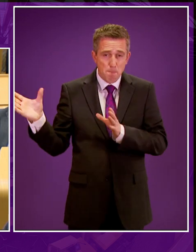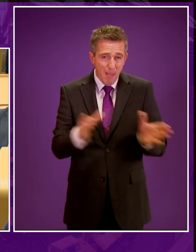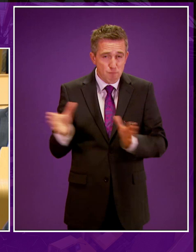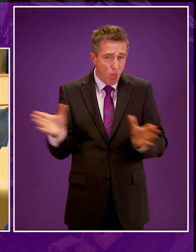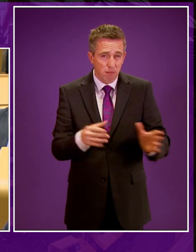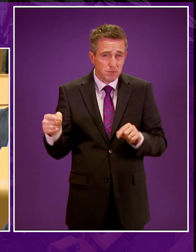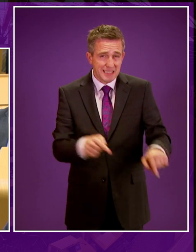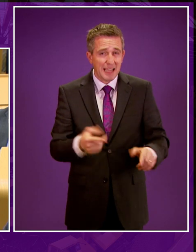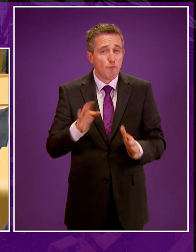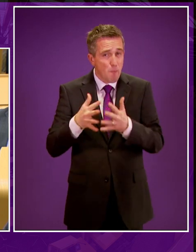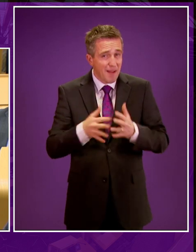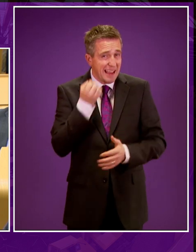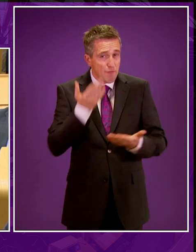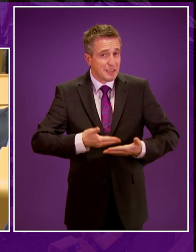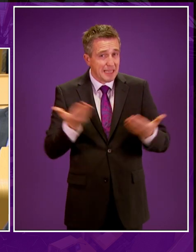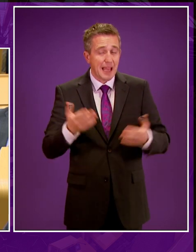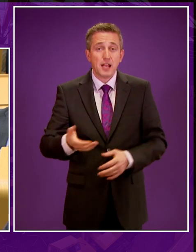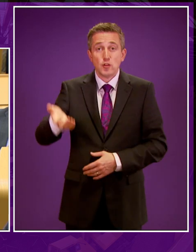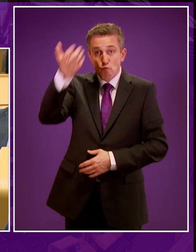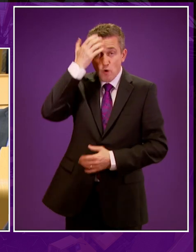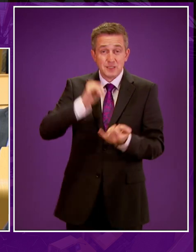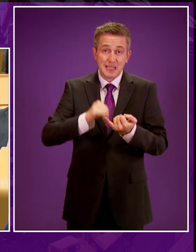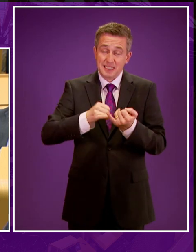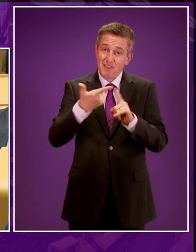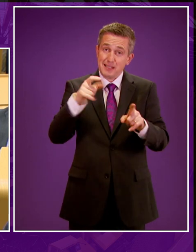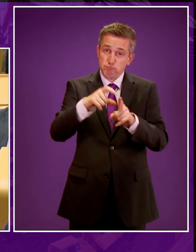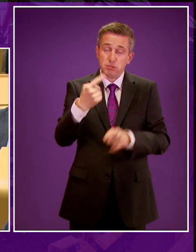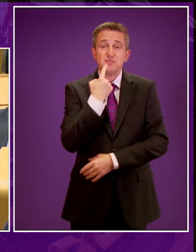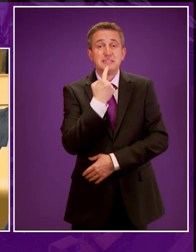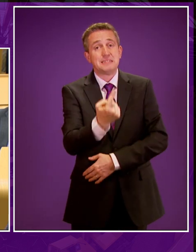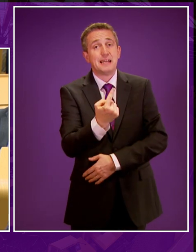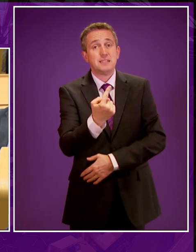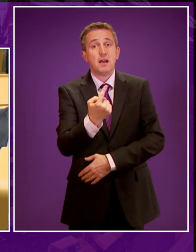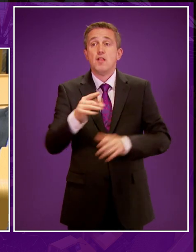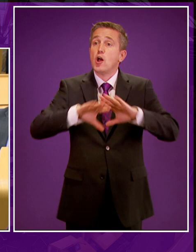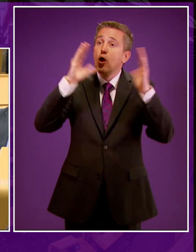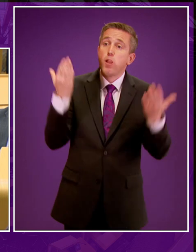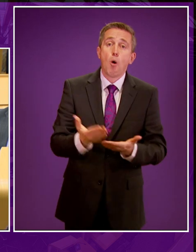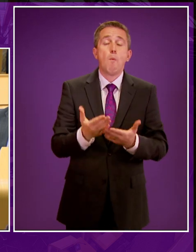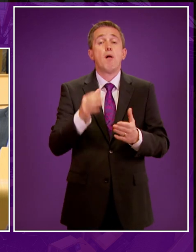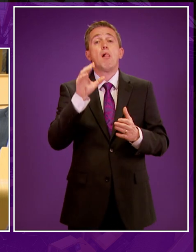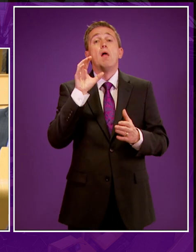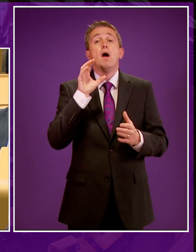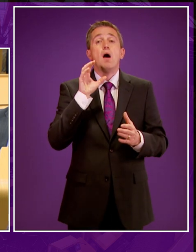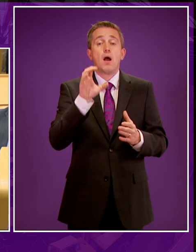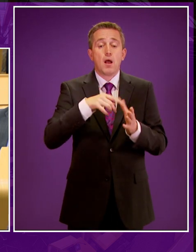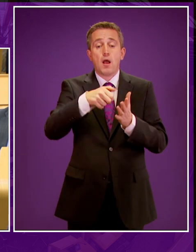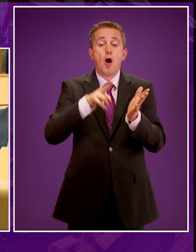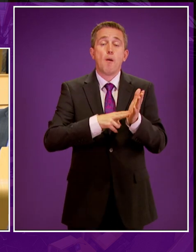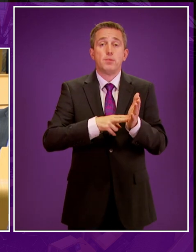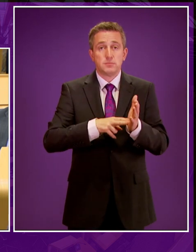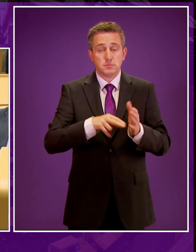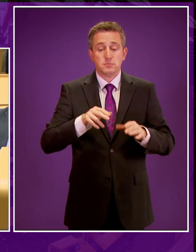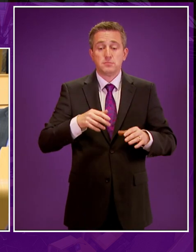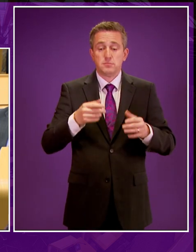US every day. As the Royal Society of Edinburgh has quite rightly pointed out, the global carbon footprint of the gas that Scotland imports is